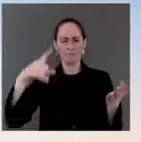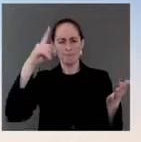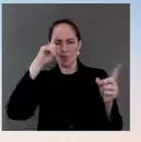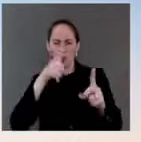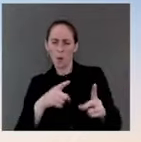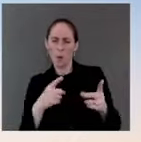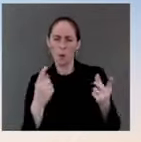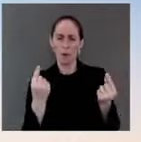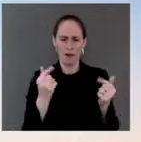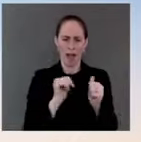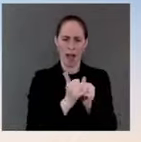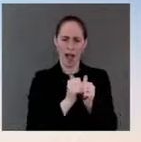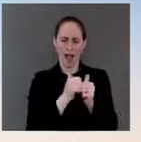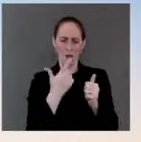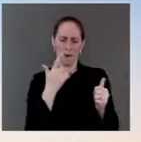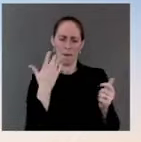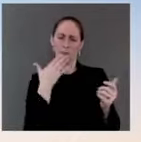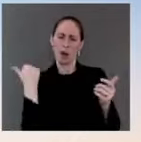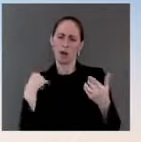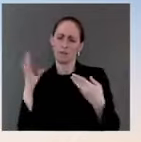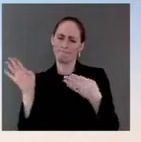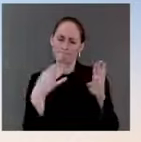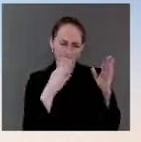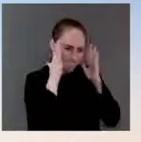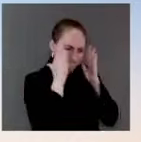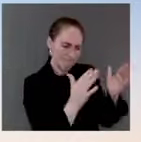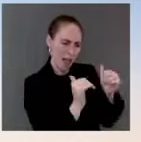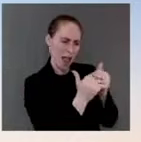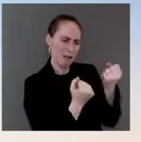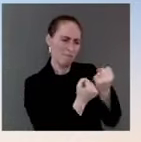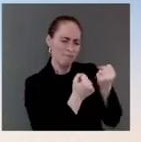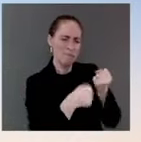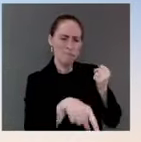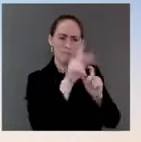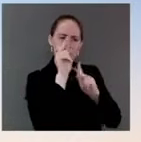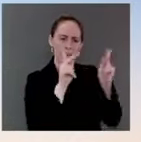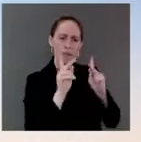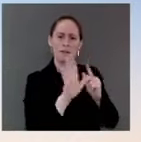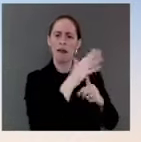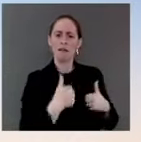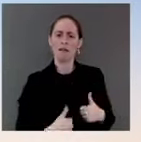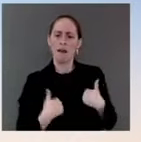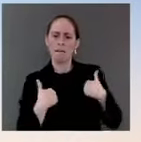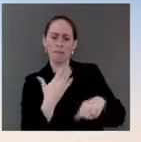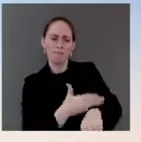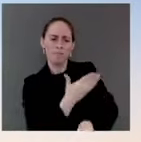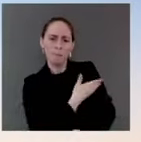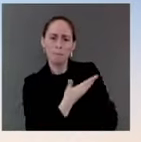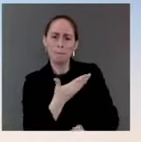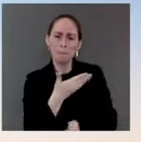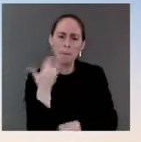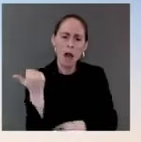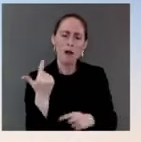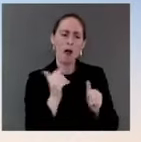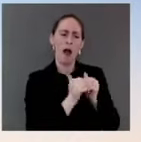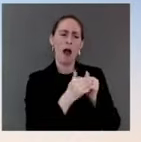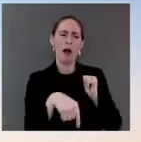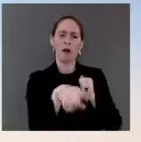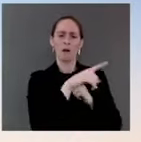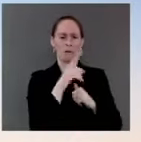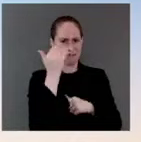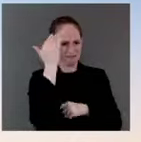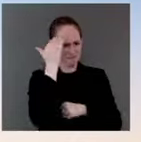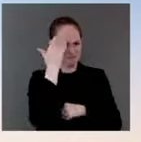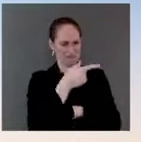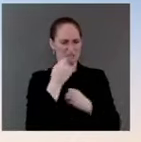Federal Reserve, a very important economic term. The way the American people experience this at home is costs. And what things cost, whether it is